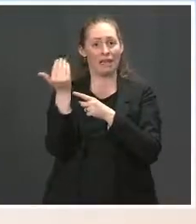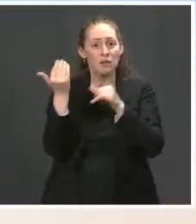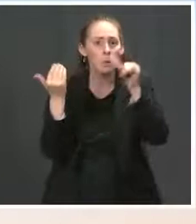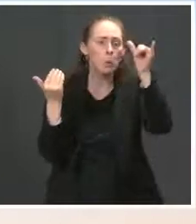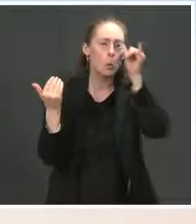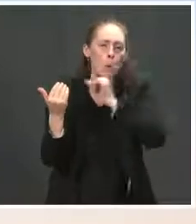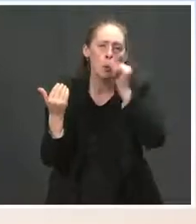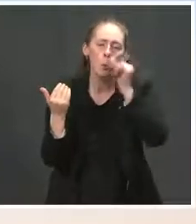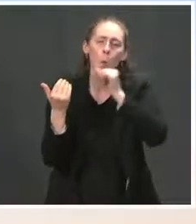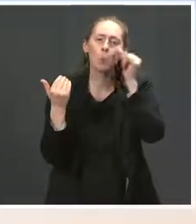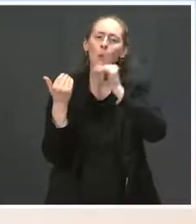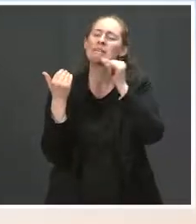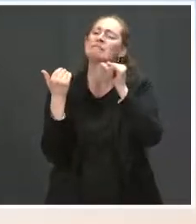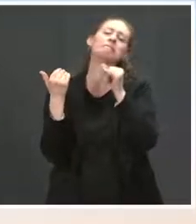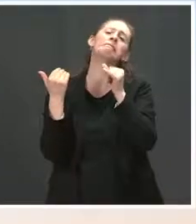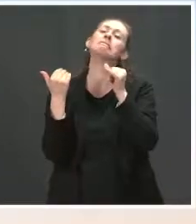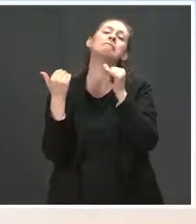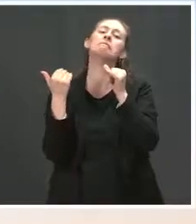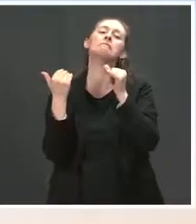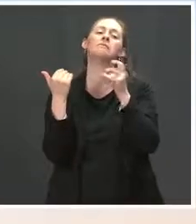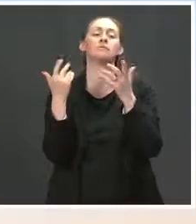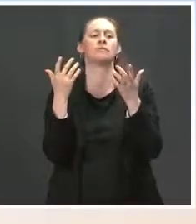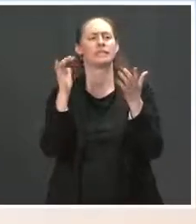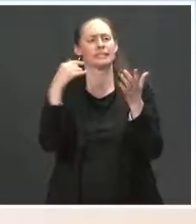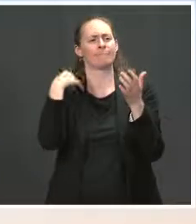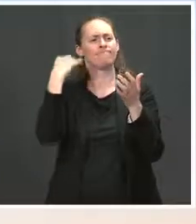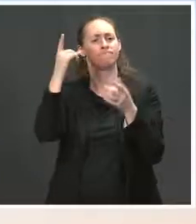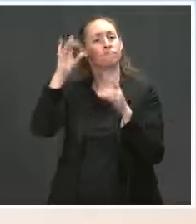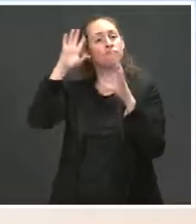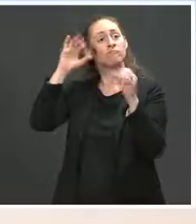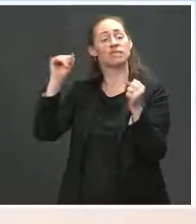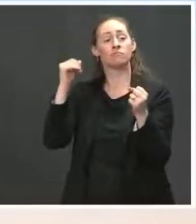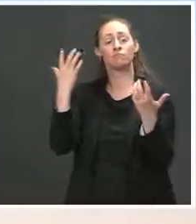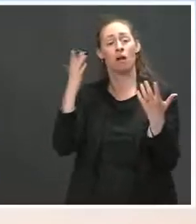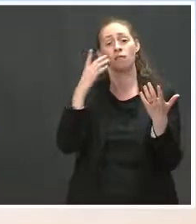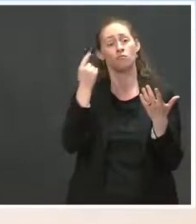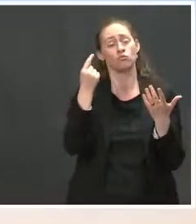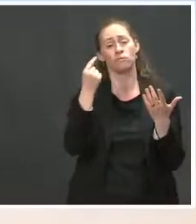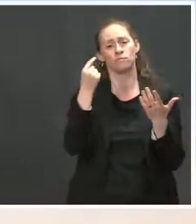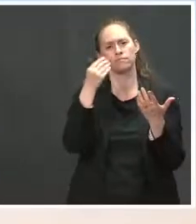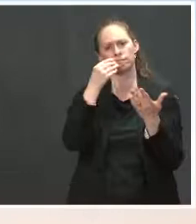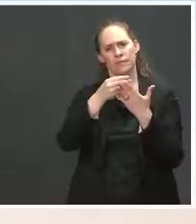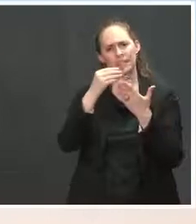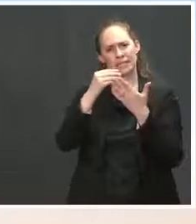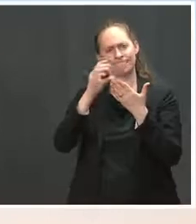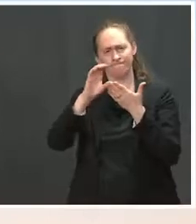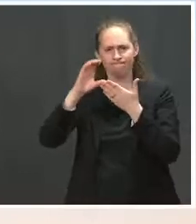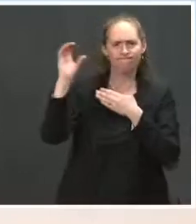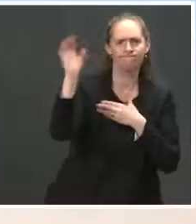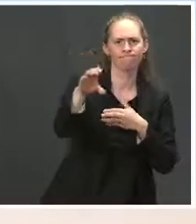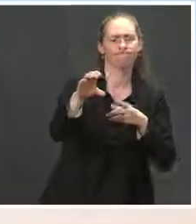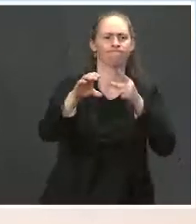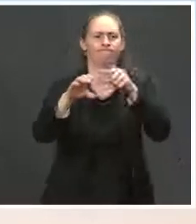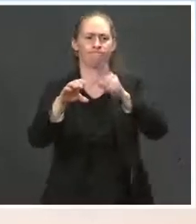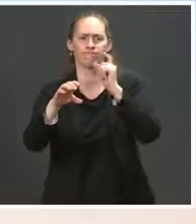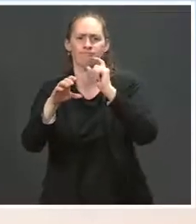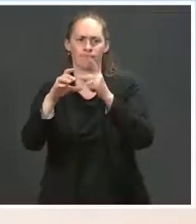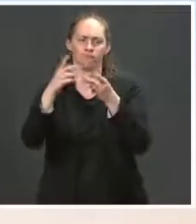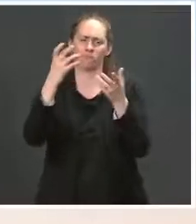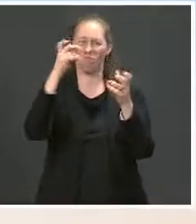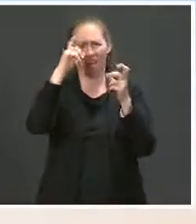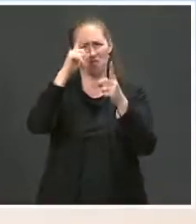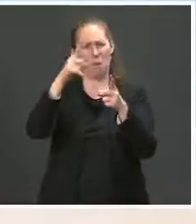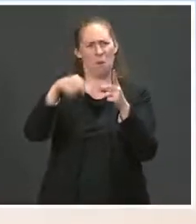and his commitment to double funds available for enforcement are crucial steps to eliminate — toward eliminating illegal deforestation by